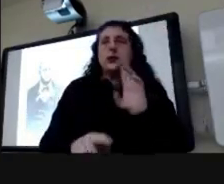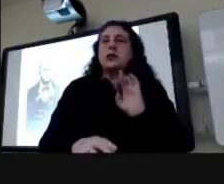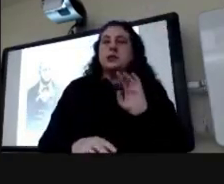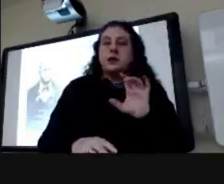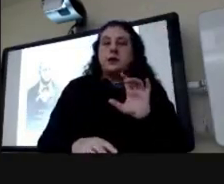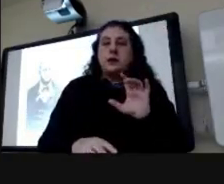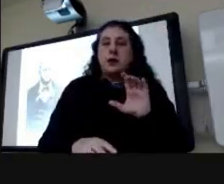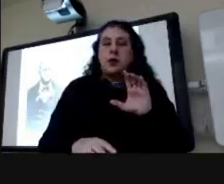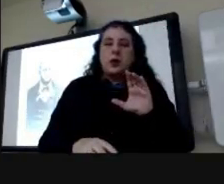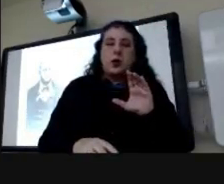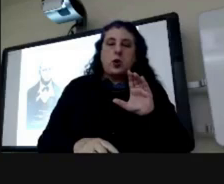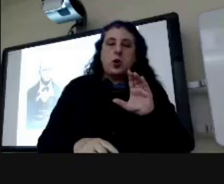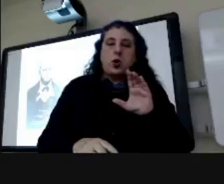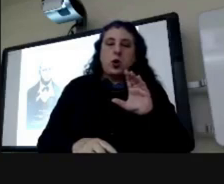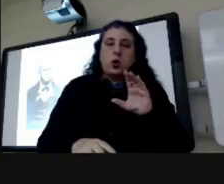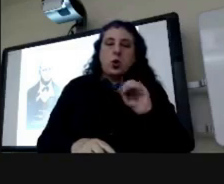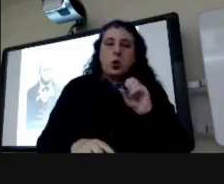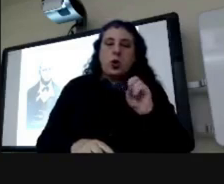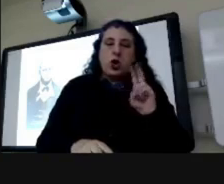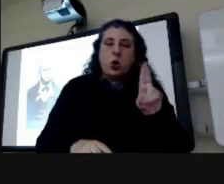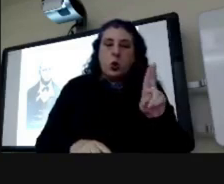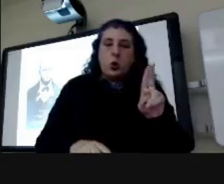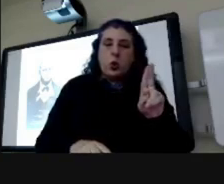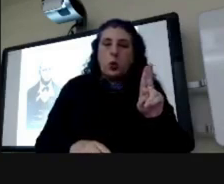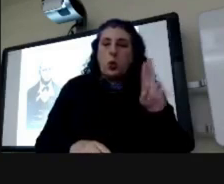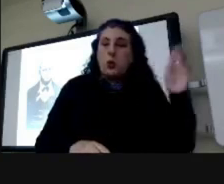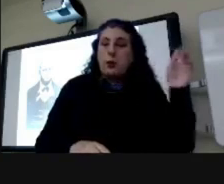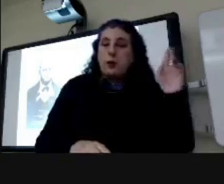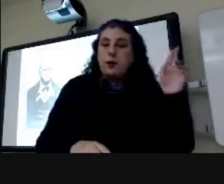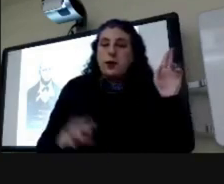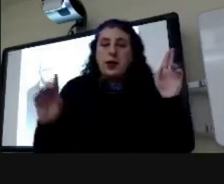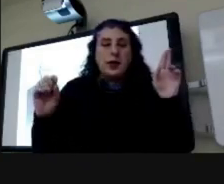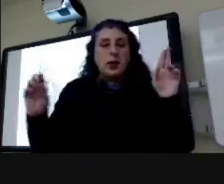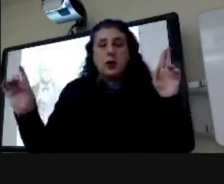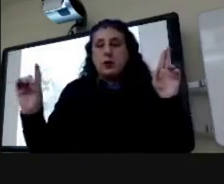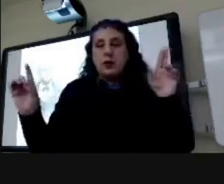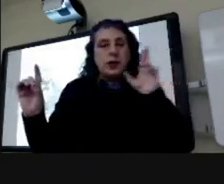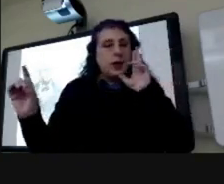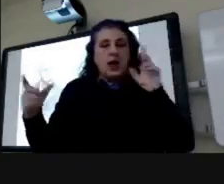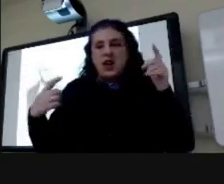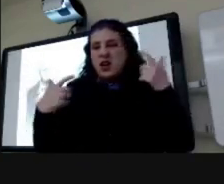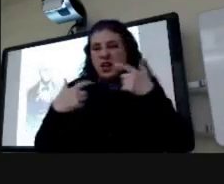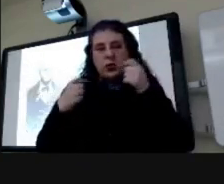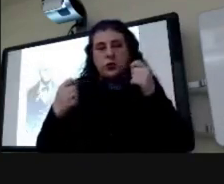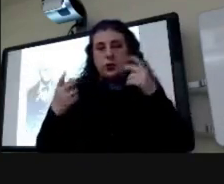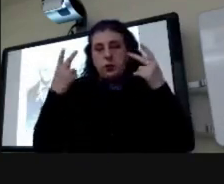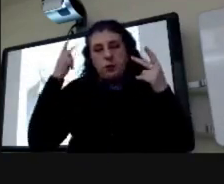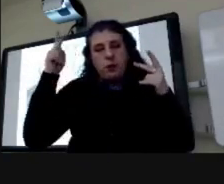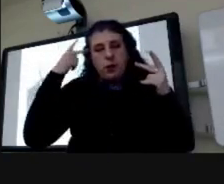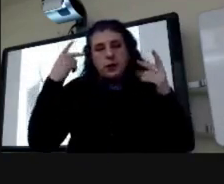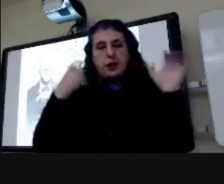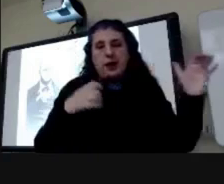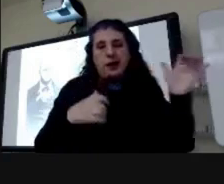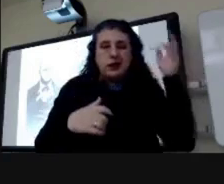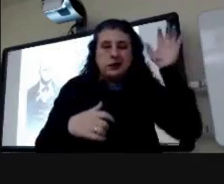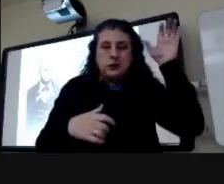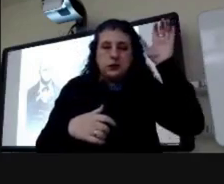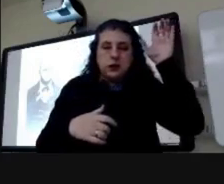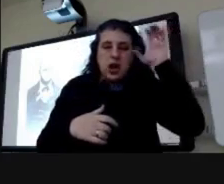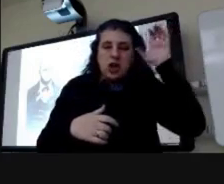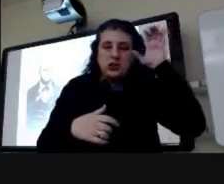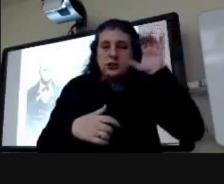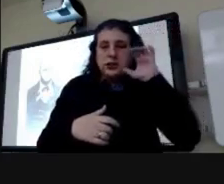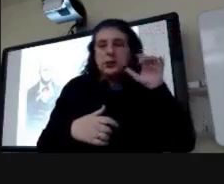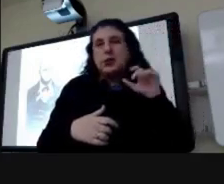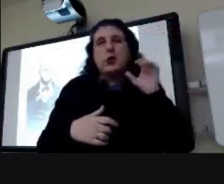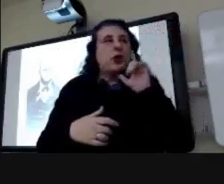corno was a dedicated republican and diller was a democrat but he was not really that interested in politics like his cousin was so he